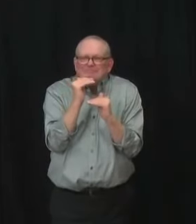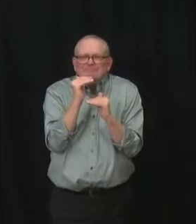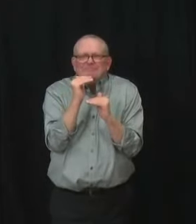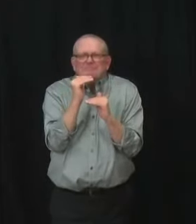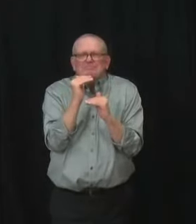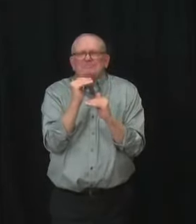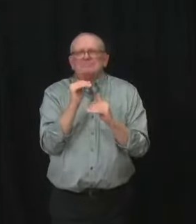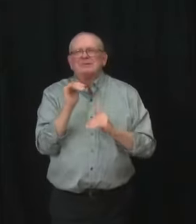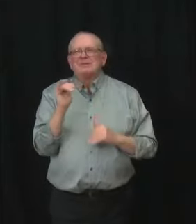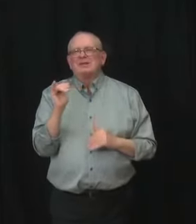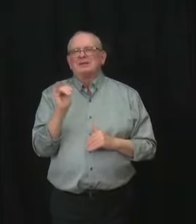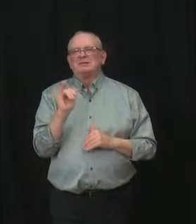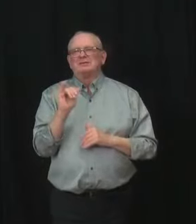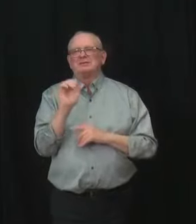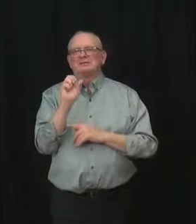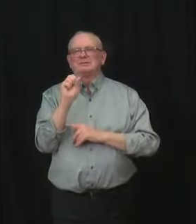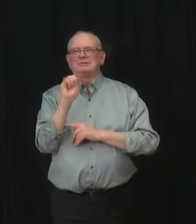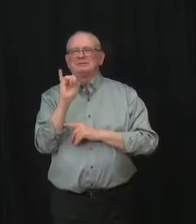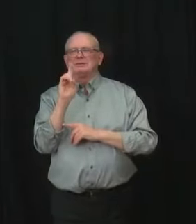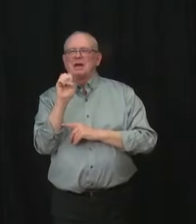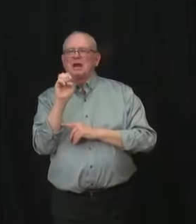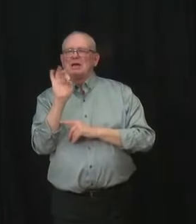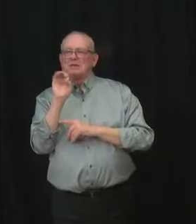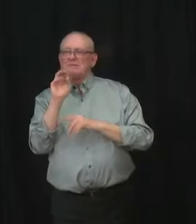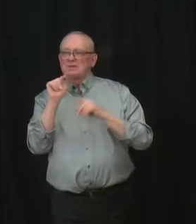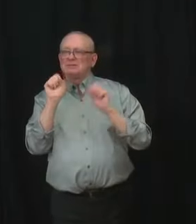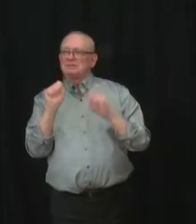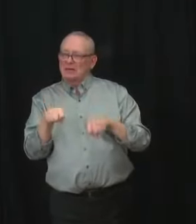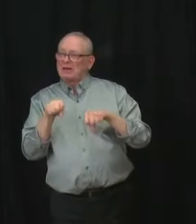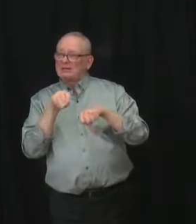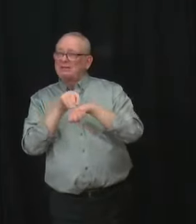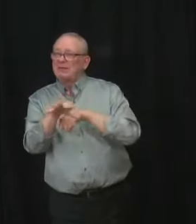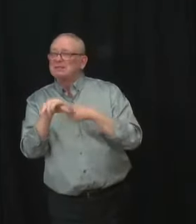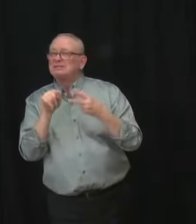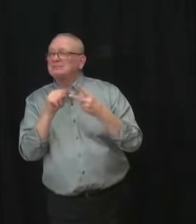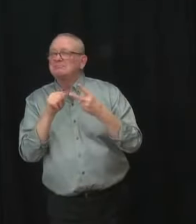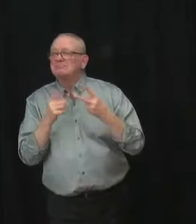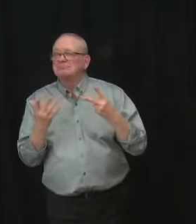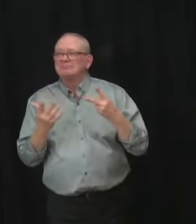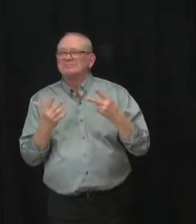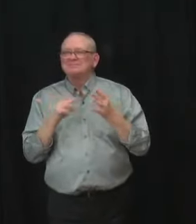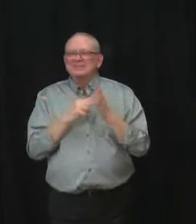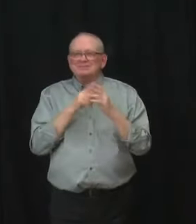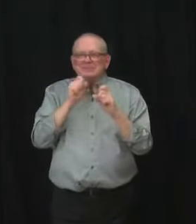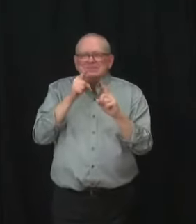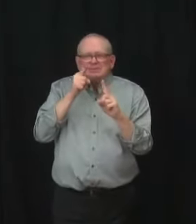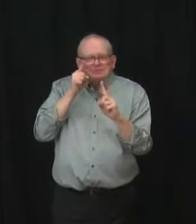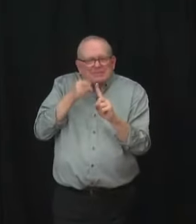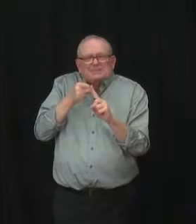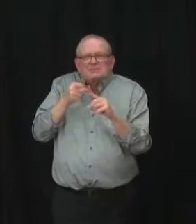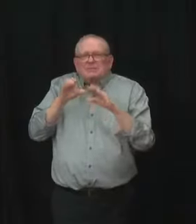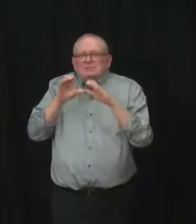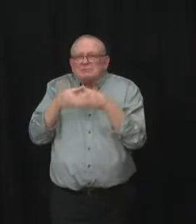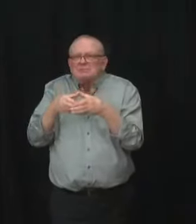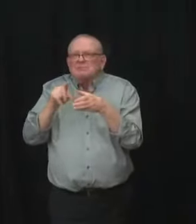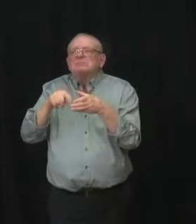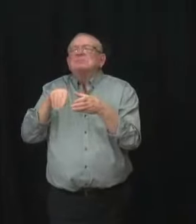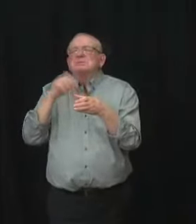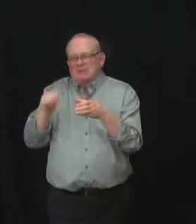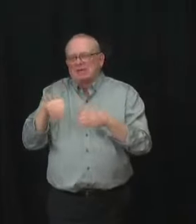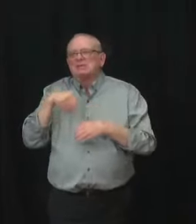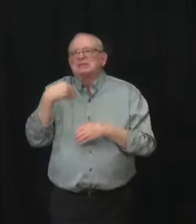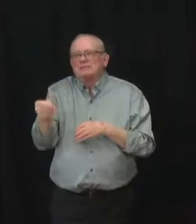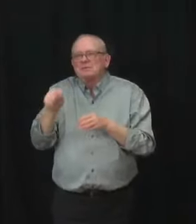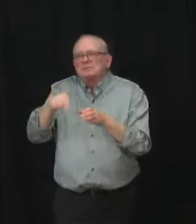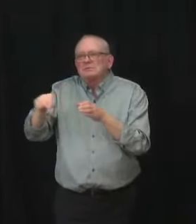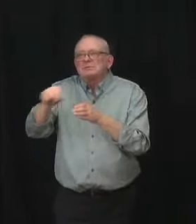only specific groups of Albertans will be eligible to get it. There's a process in place to make sure those who need it the most